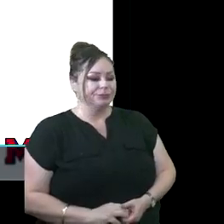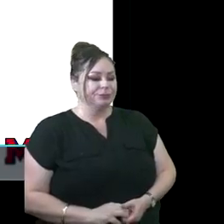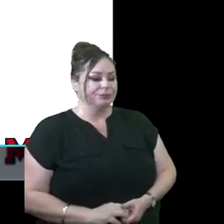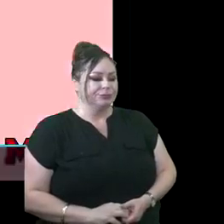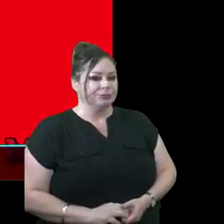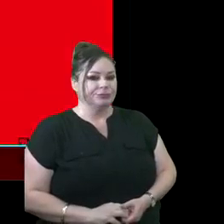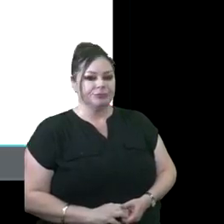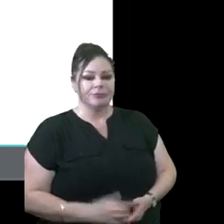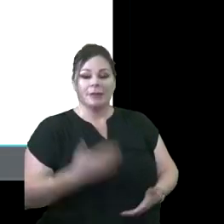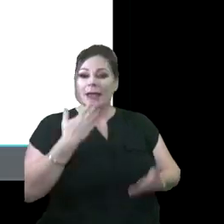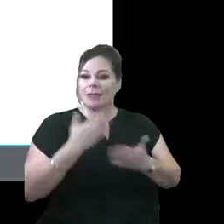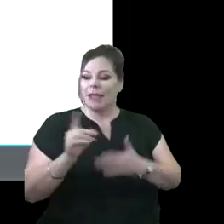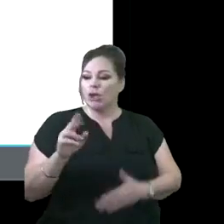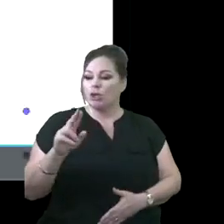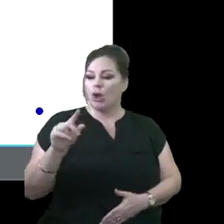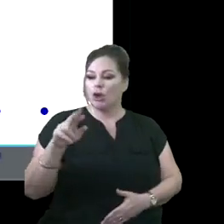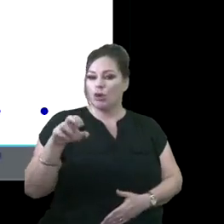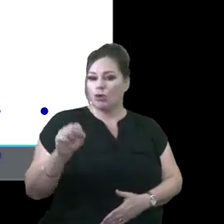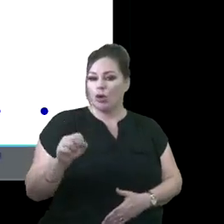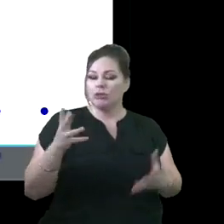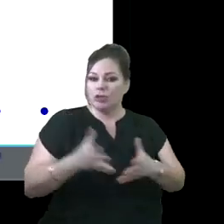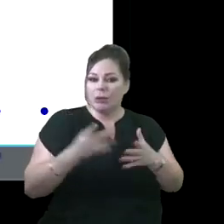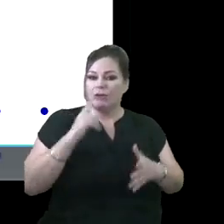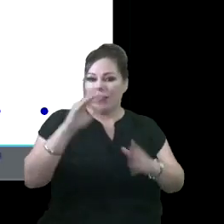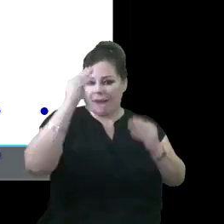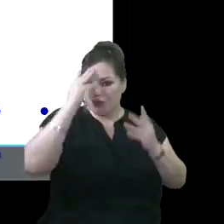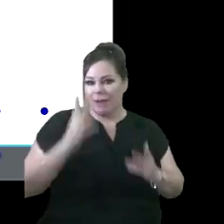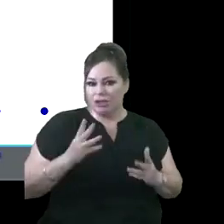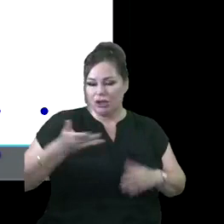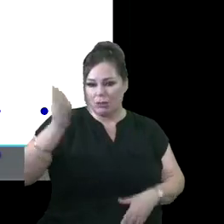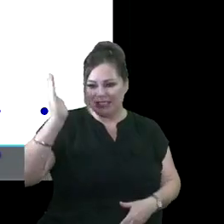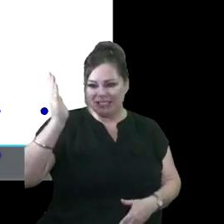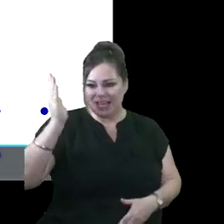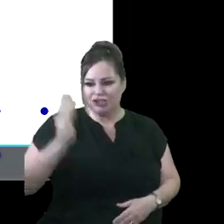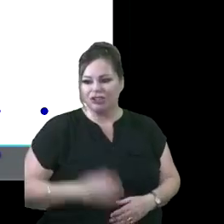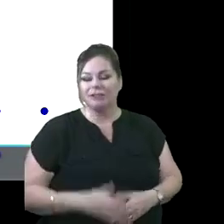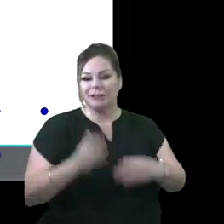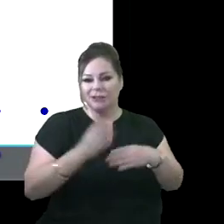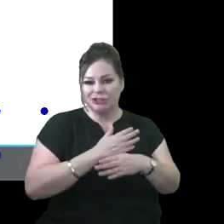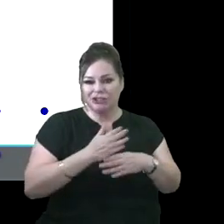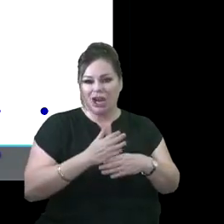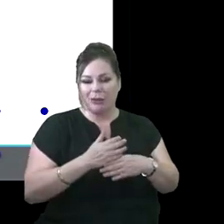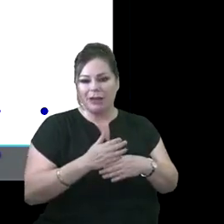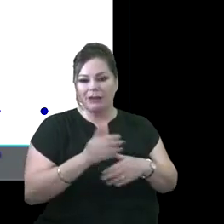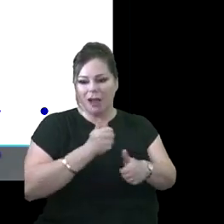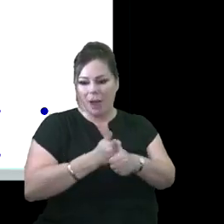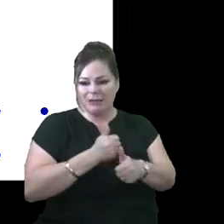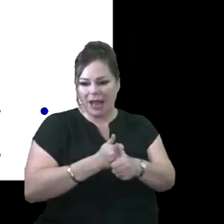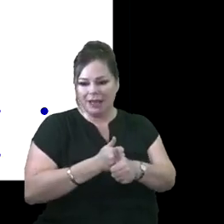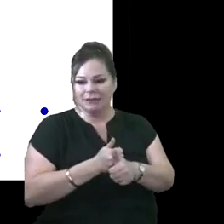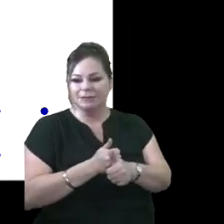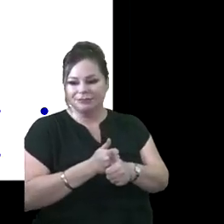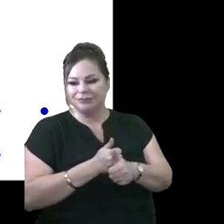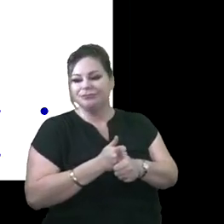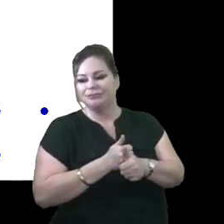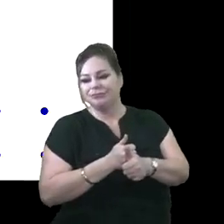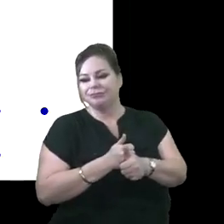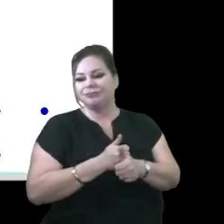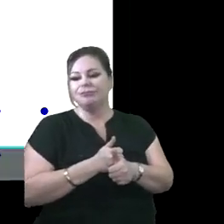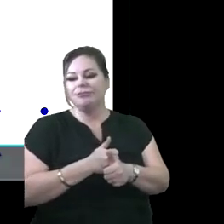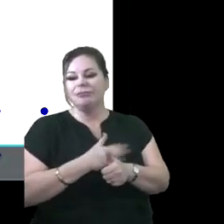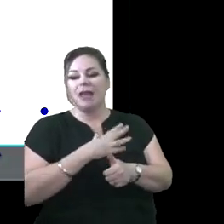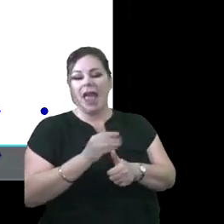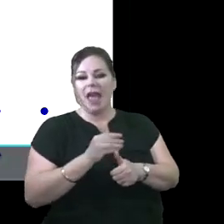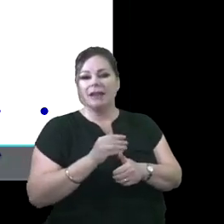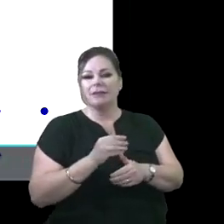Dr. Gross, thank you so much for that informational presentation and sharing the updates and insight for our